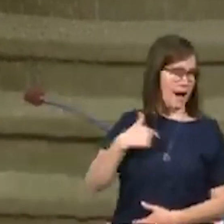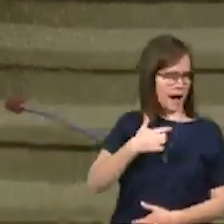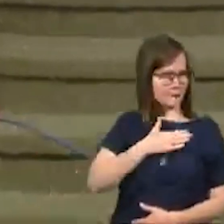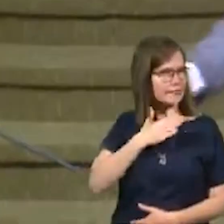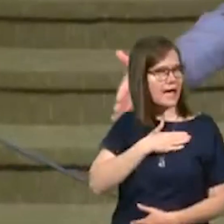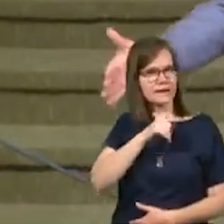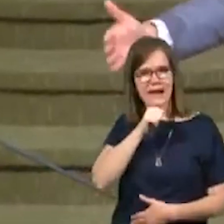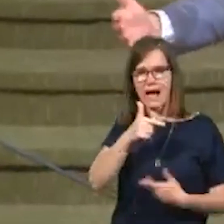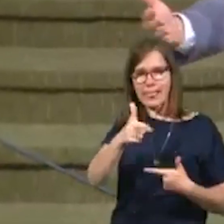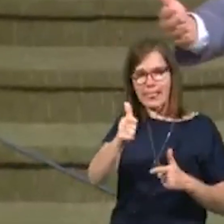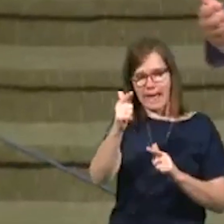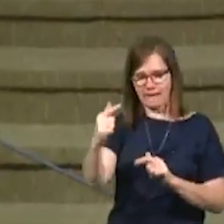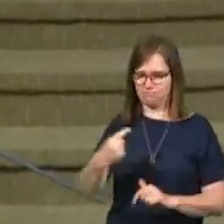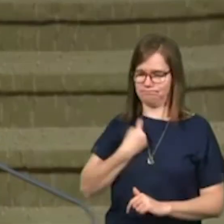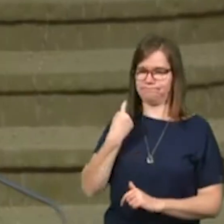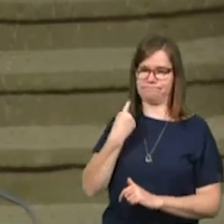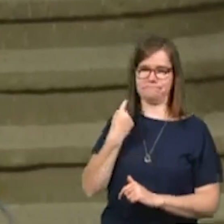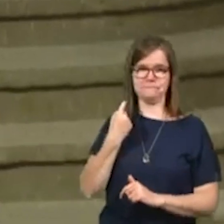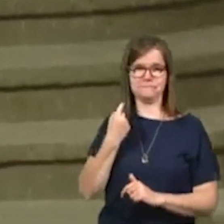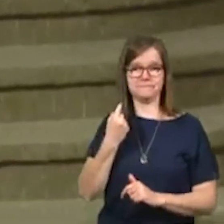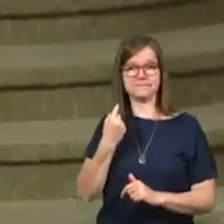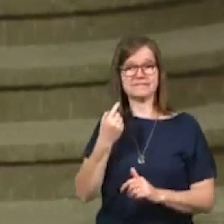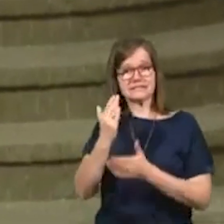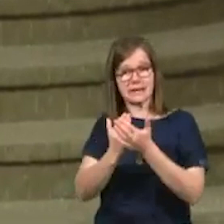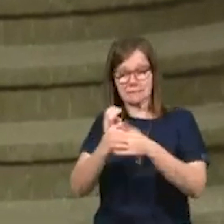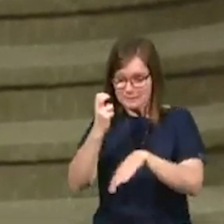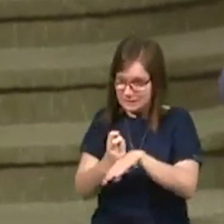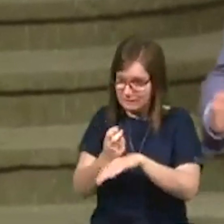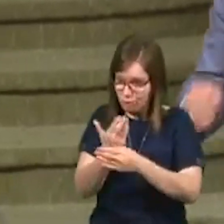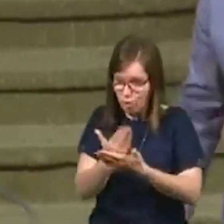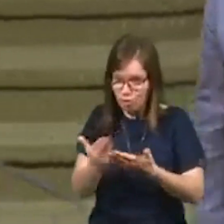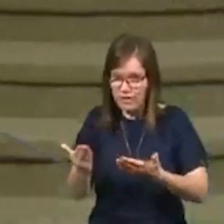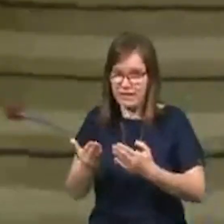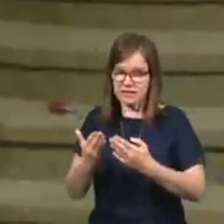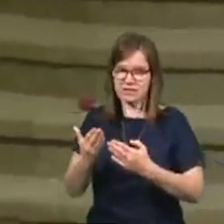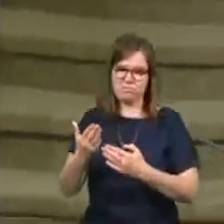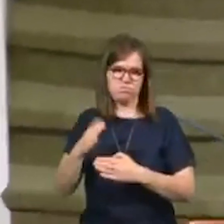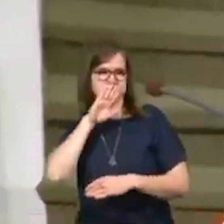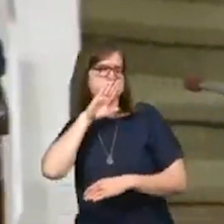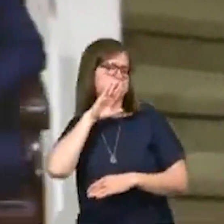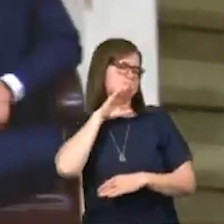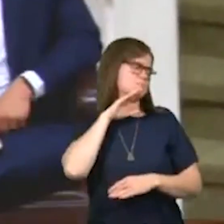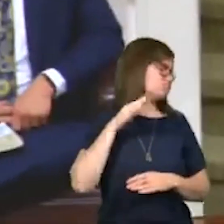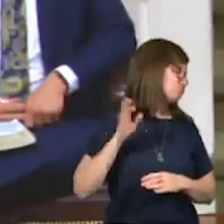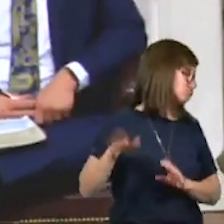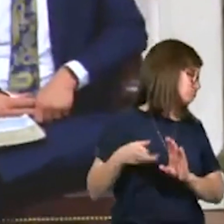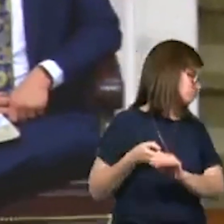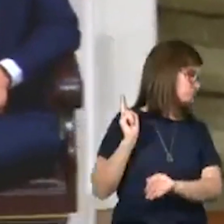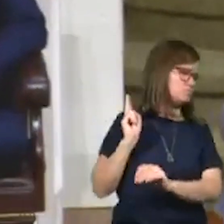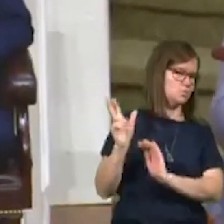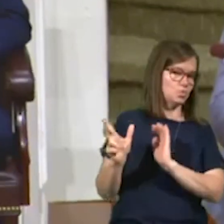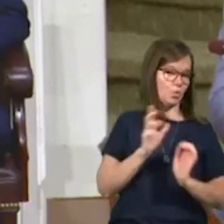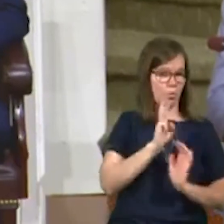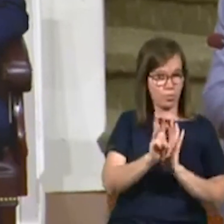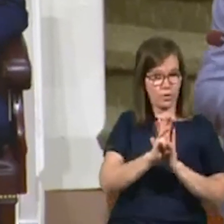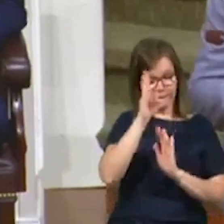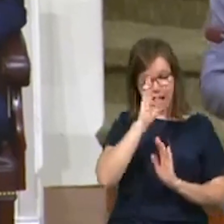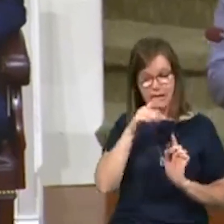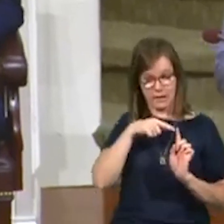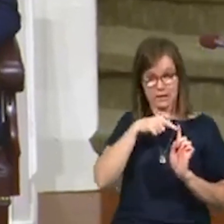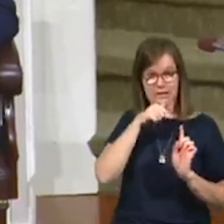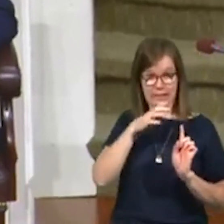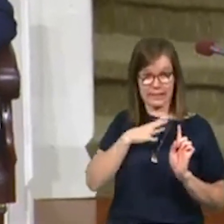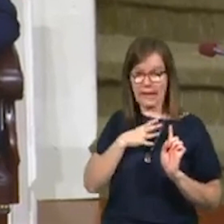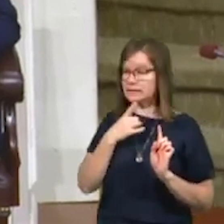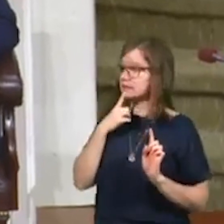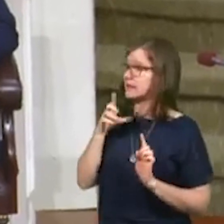didn't let some offense, some, some, some difficult thing stop him from doing the will of God. Number one, she said yes when she